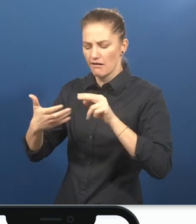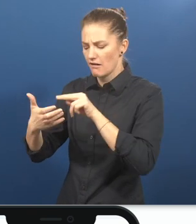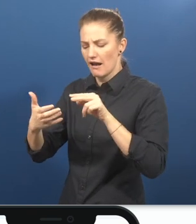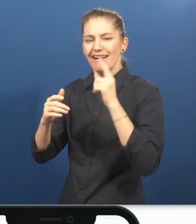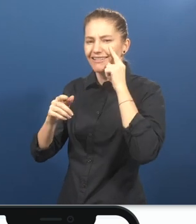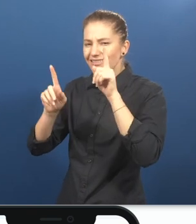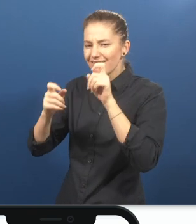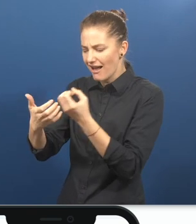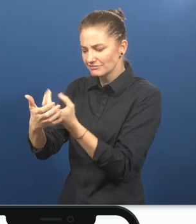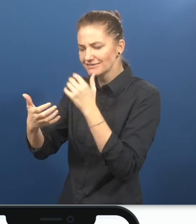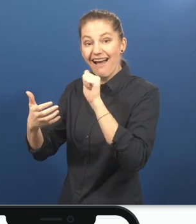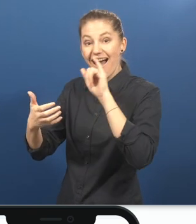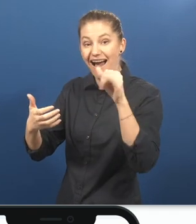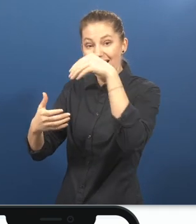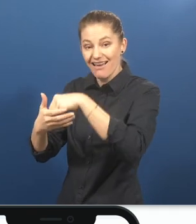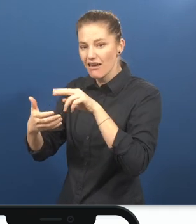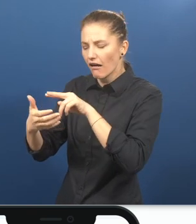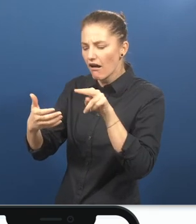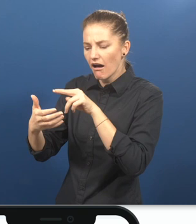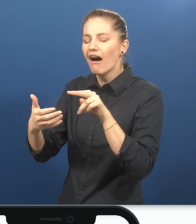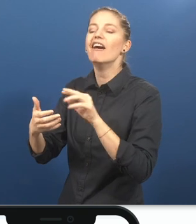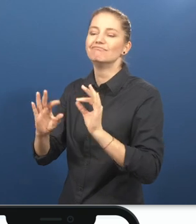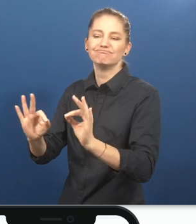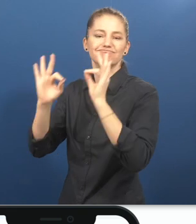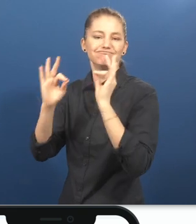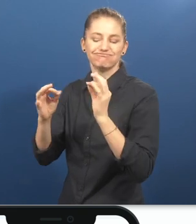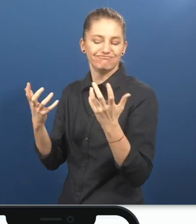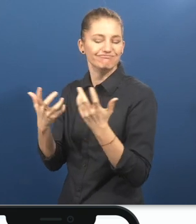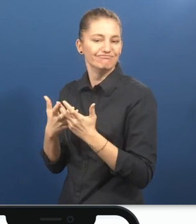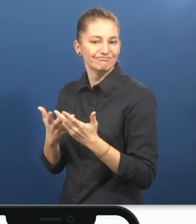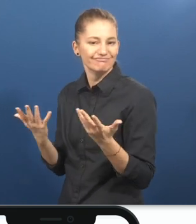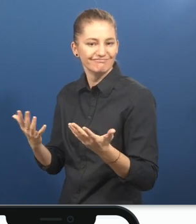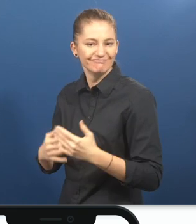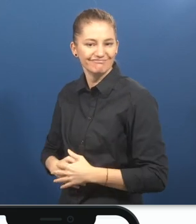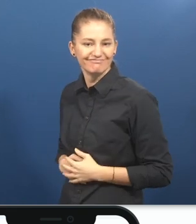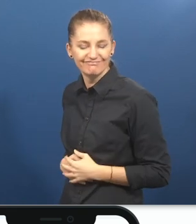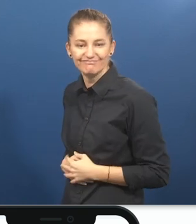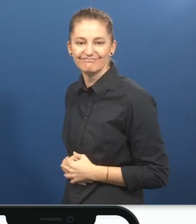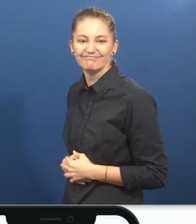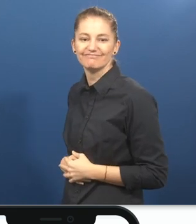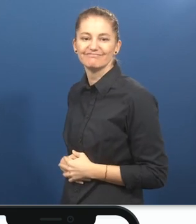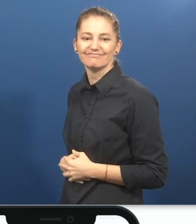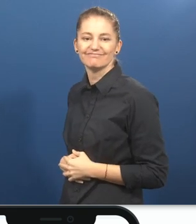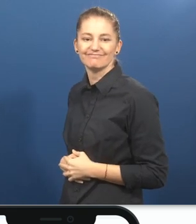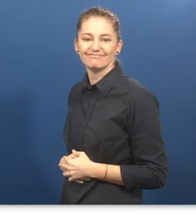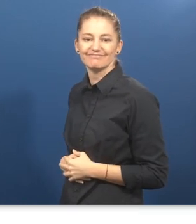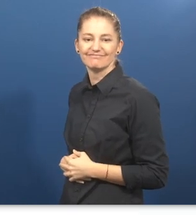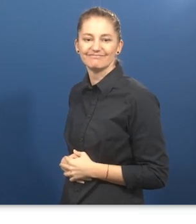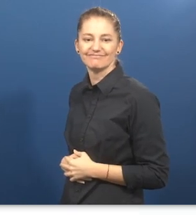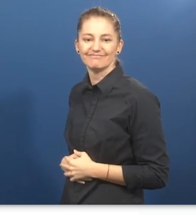retain what you have learned, you can go to our artificial intelligence-based reviewing tool that will help you review optimal.